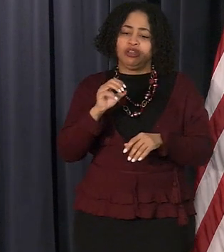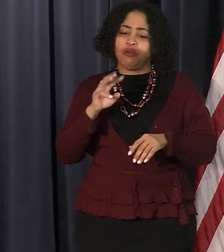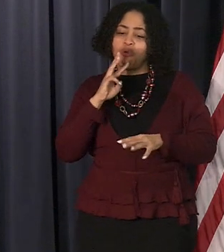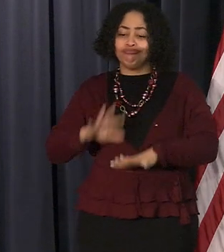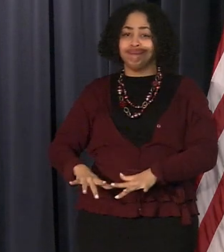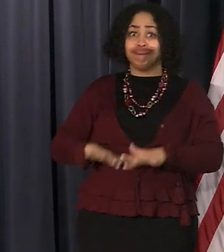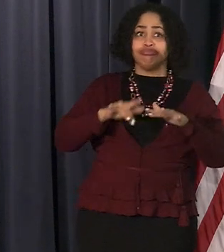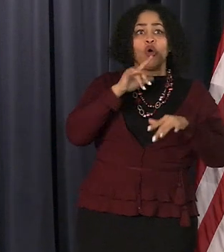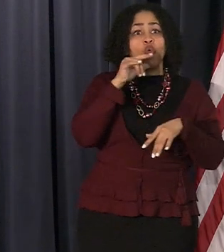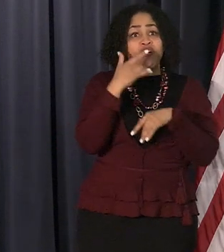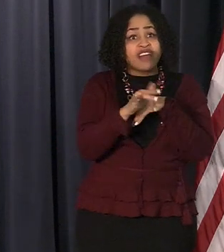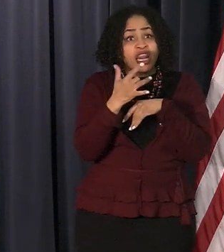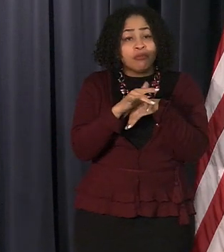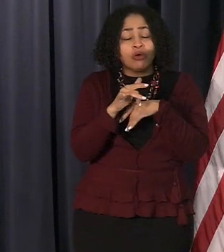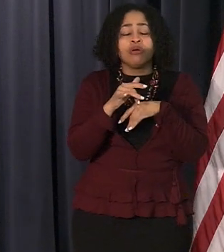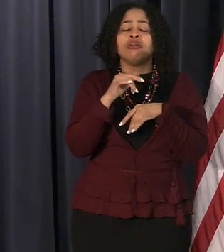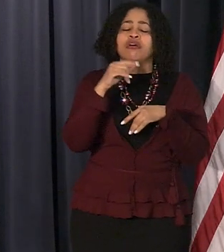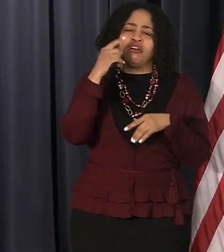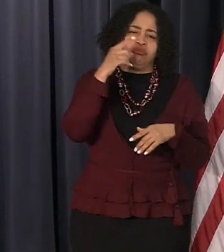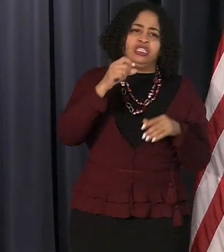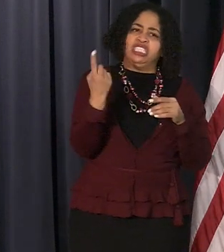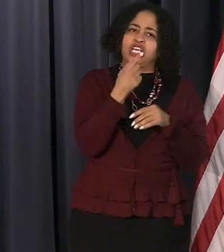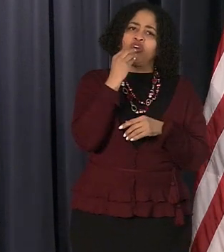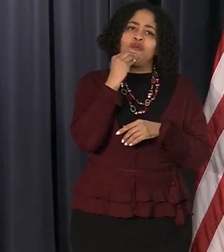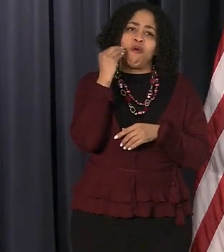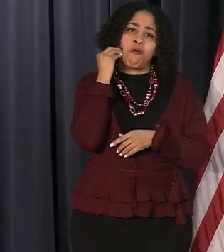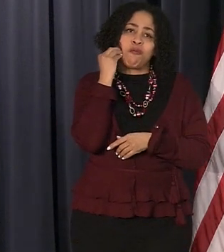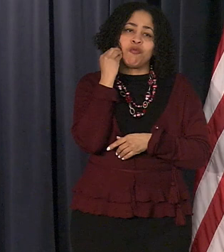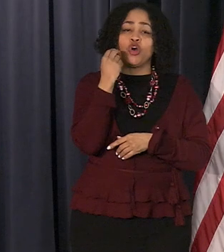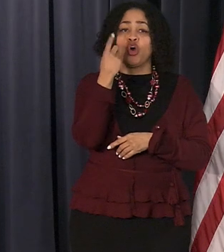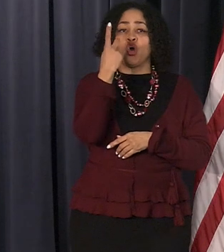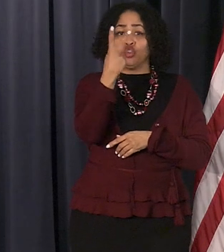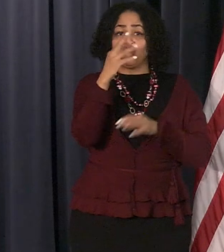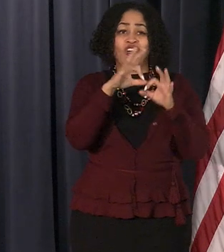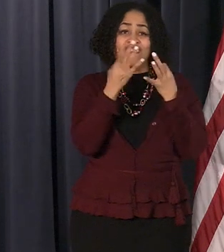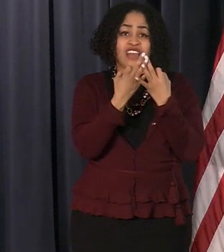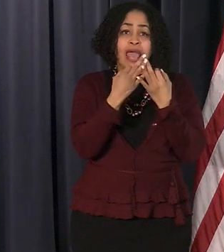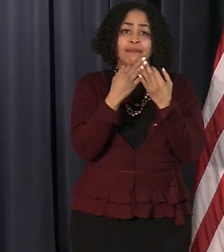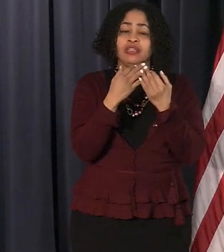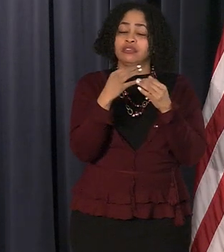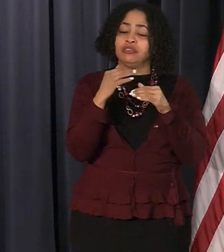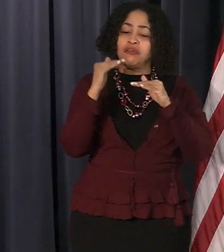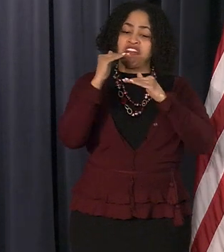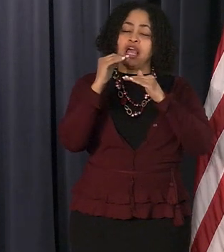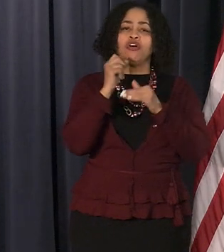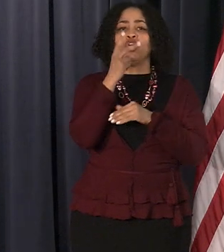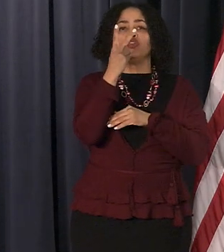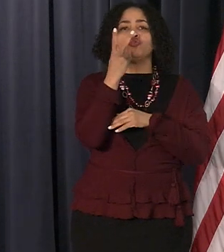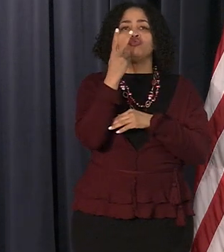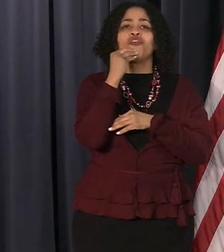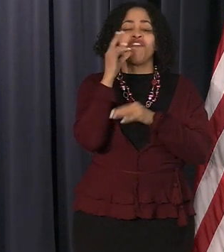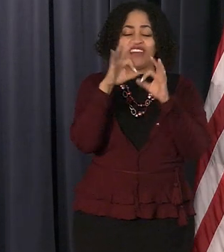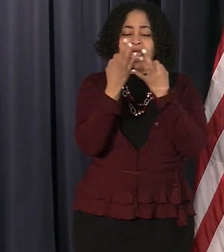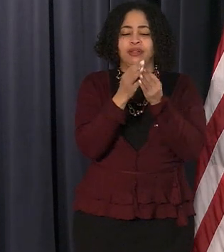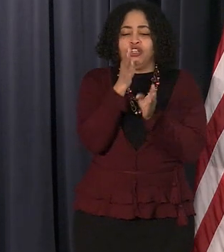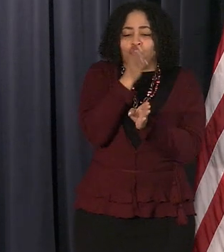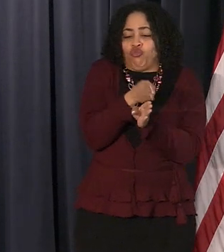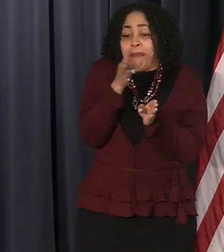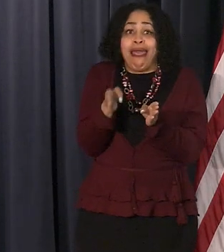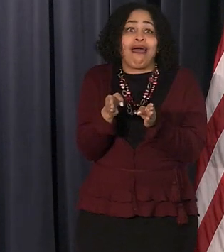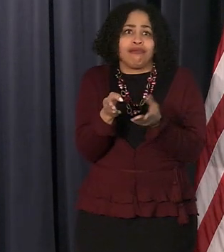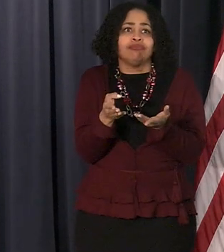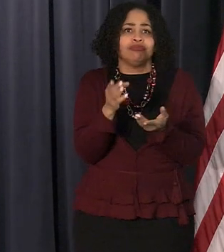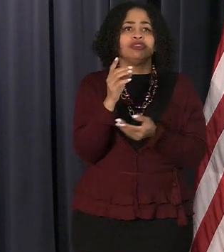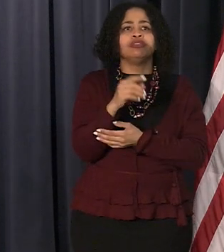single family home two family flats and duplexes if you're in these areas so it's not for commercial businesses